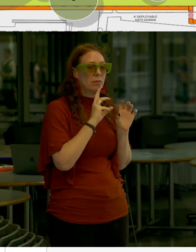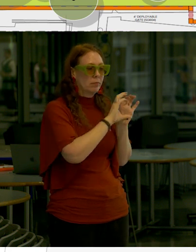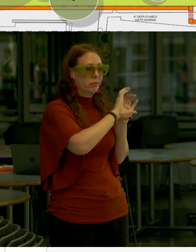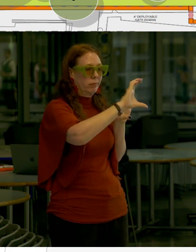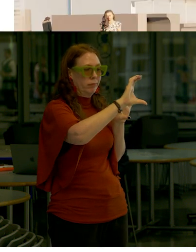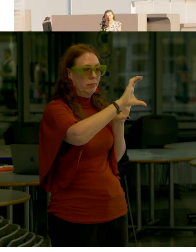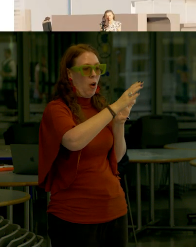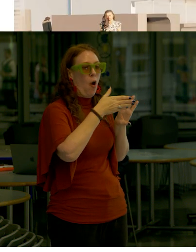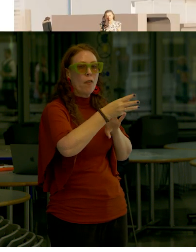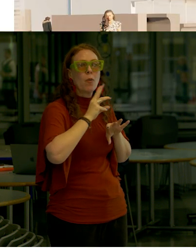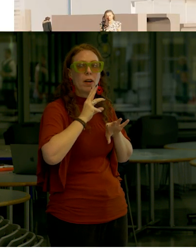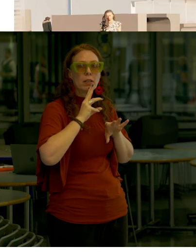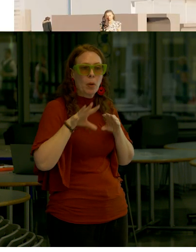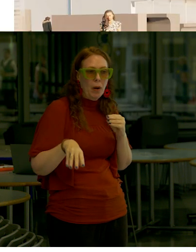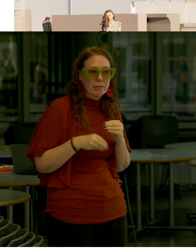bulkhead